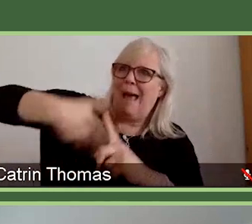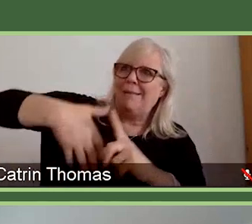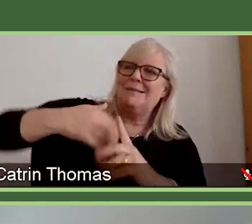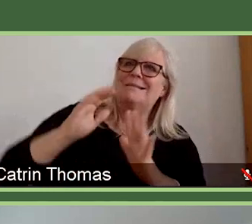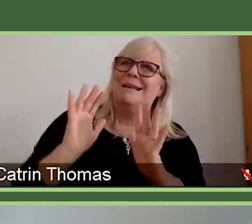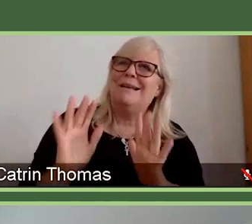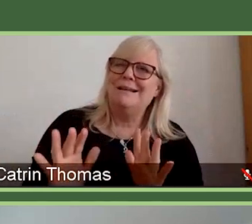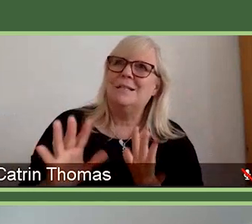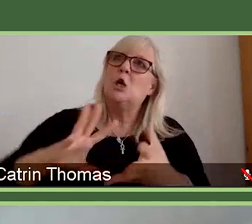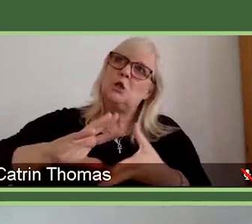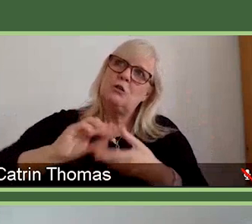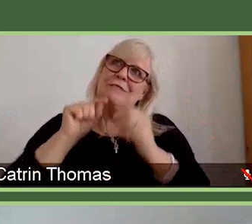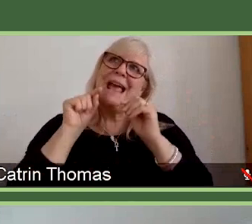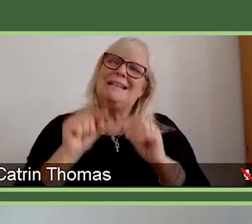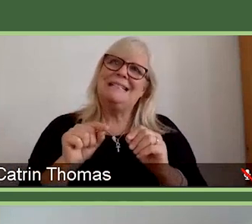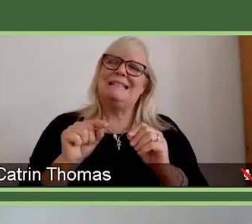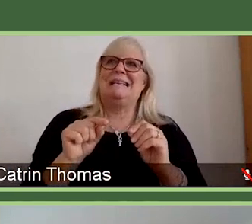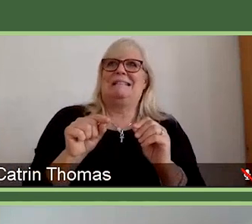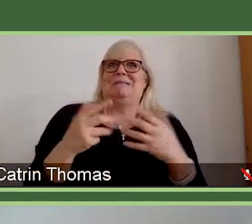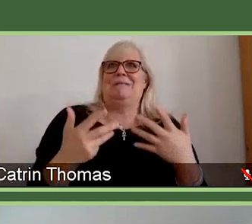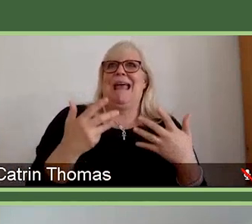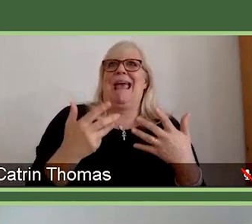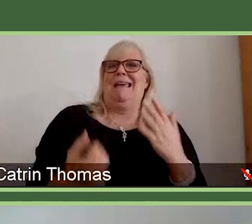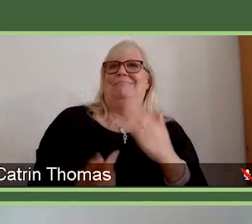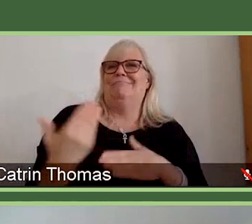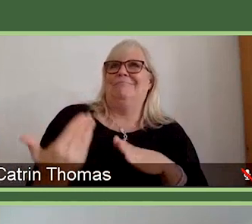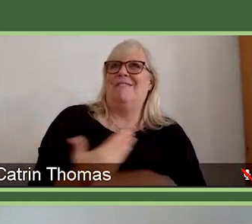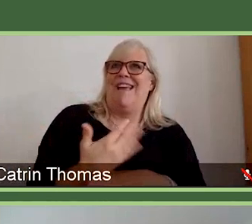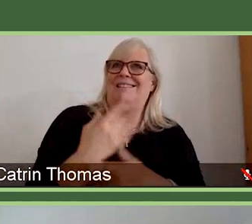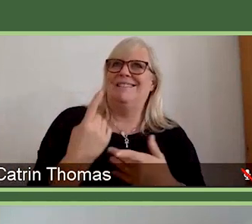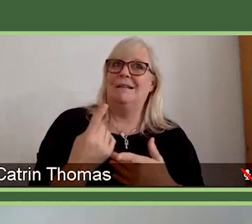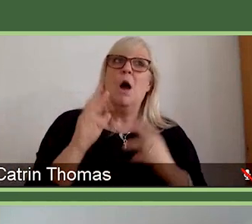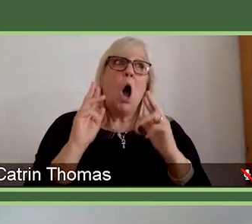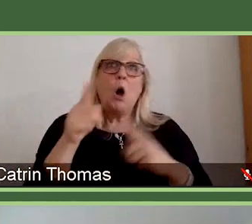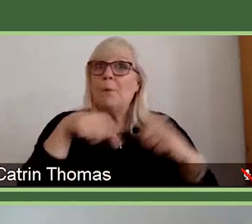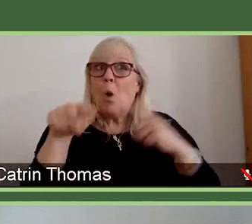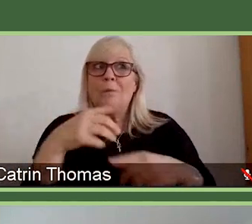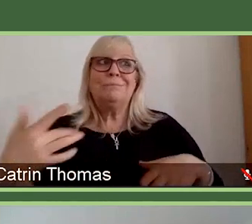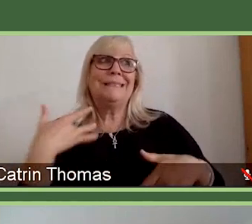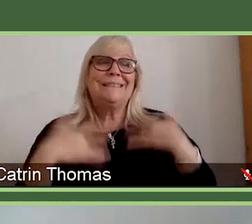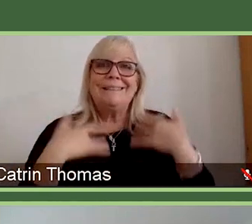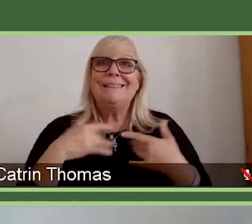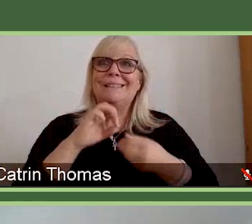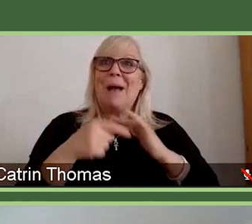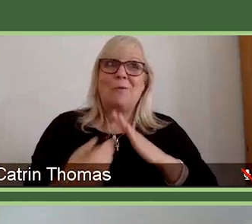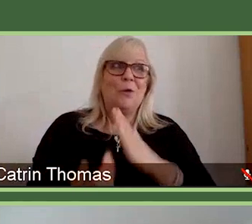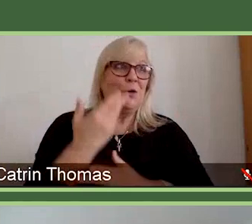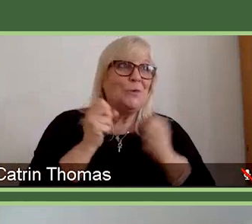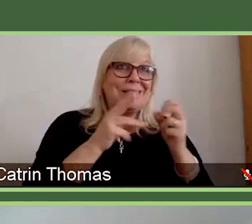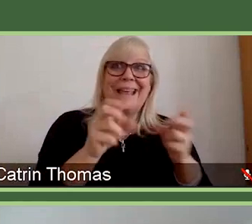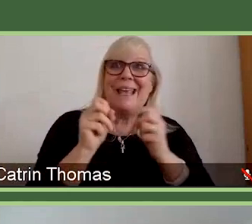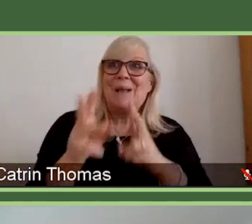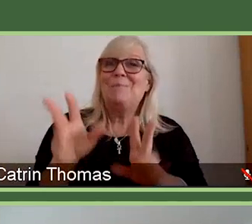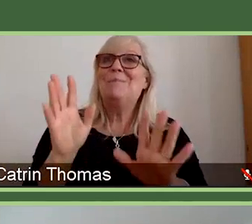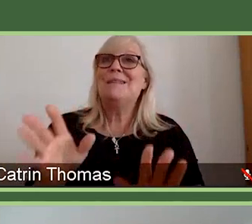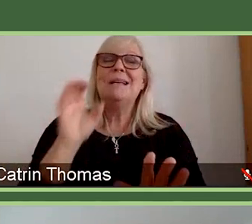really, really smoothly. I hope you're as excited about these new schemes as I am and I hope that you'll stay tuned to our website